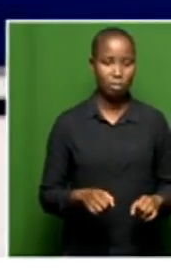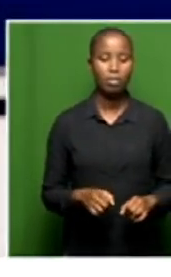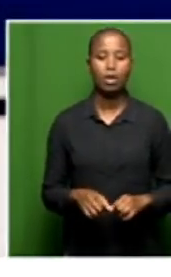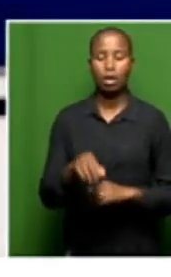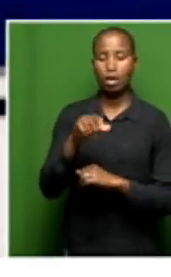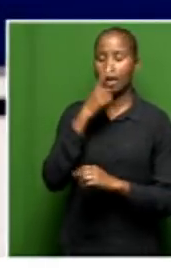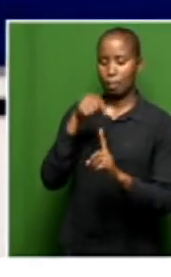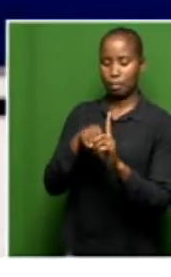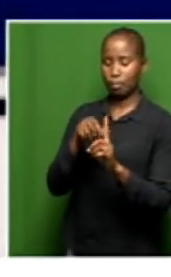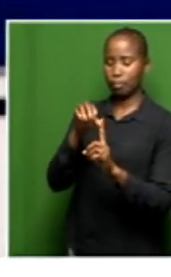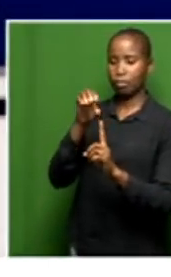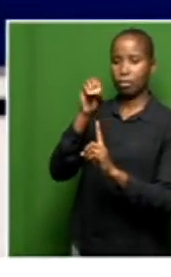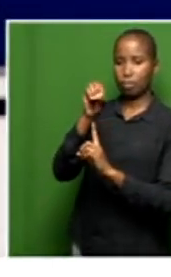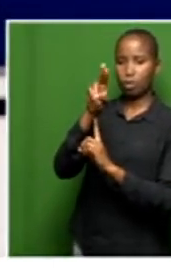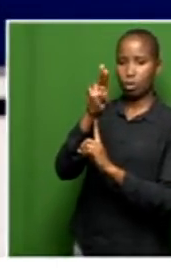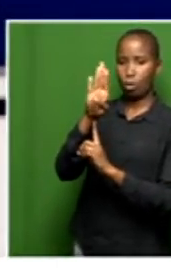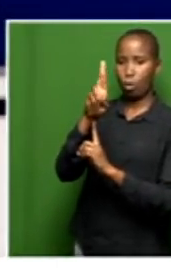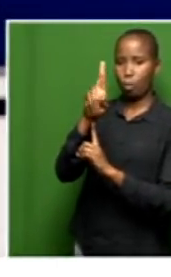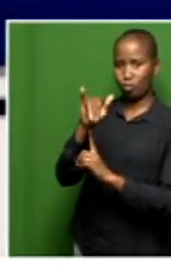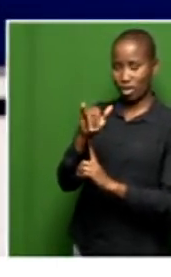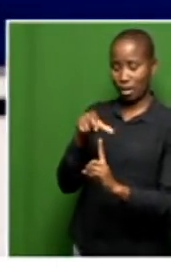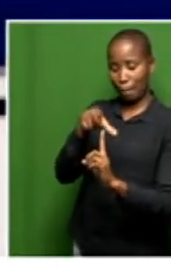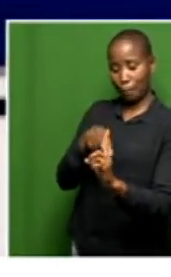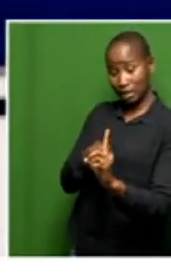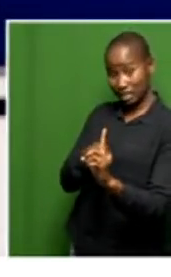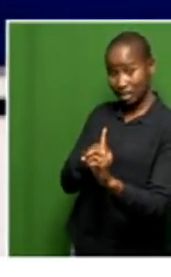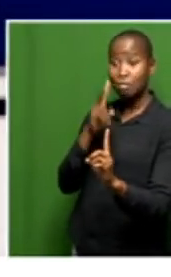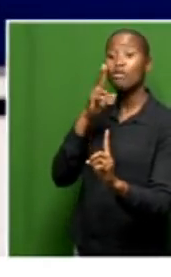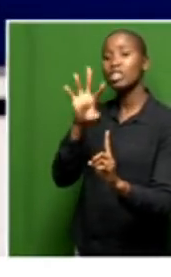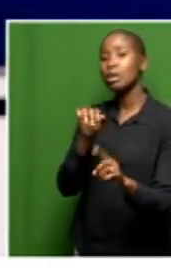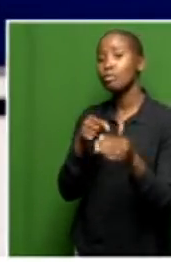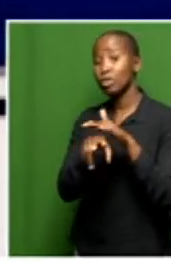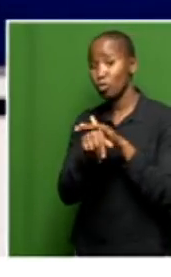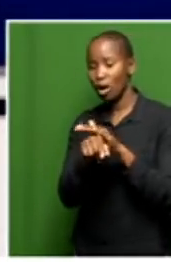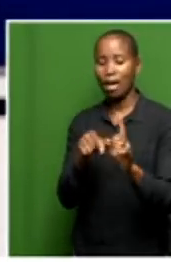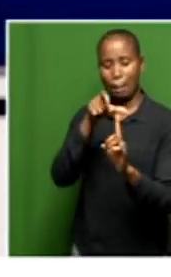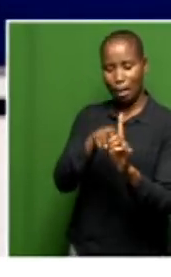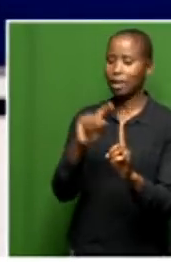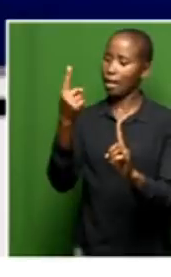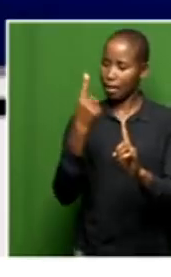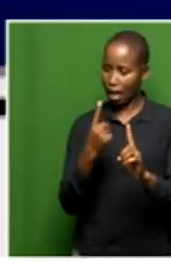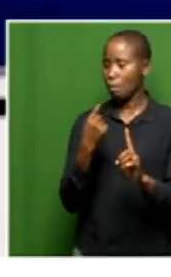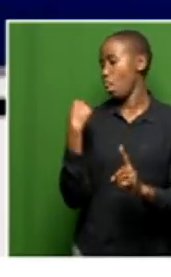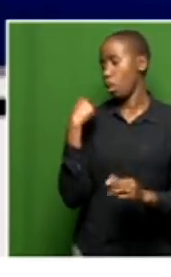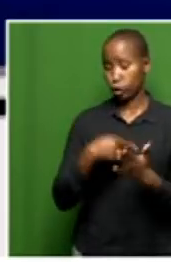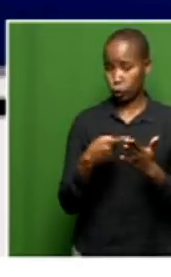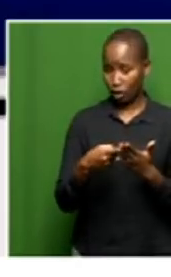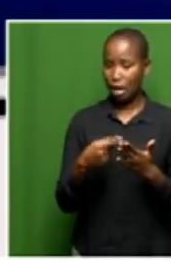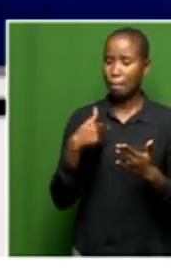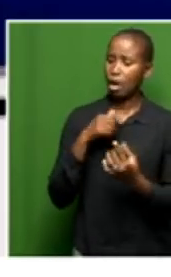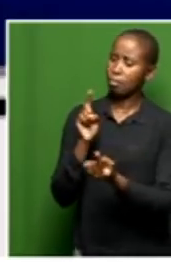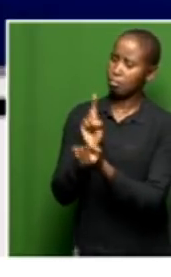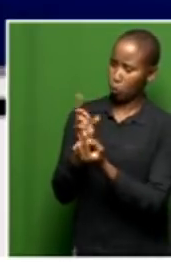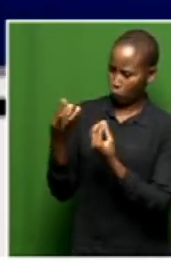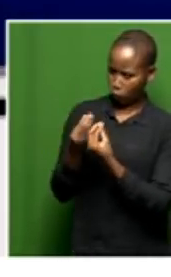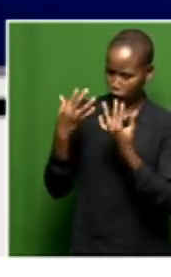Aubrey, the guy you saw on the package there, he came here last week, and he had a placard with him outside the building, outside